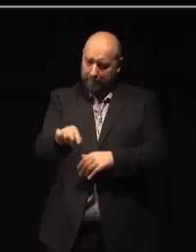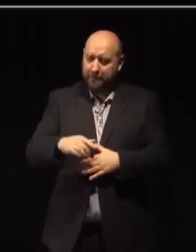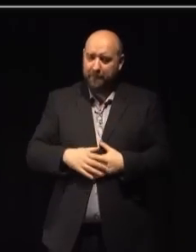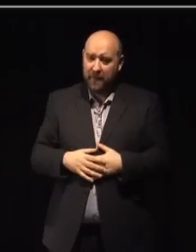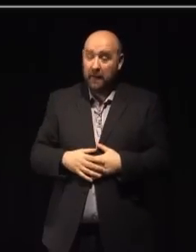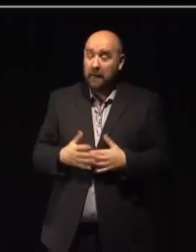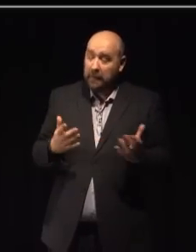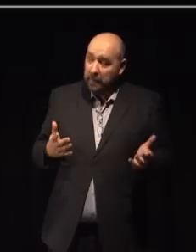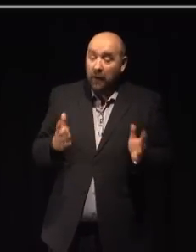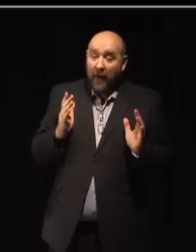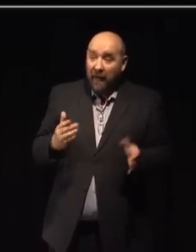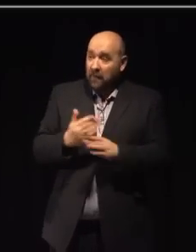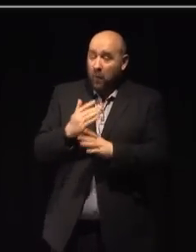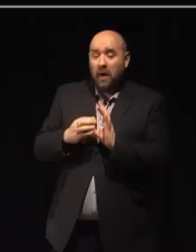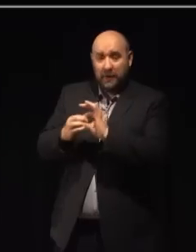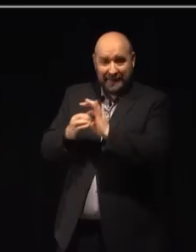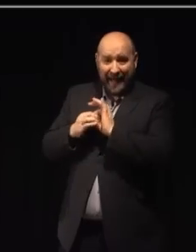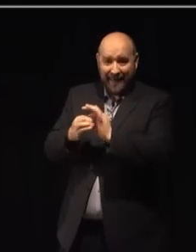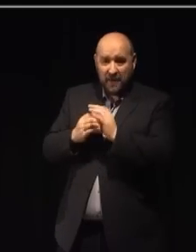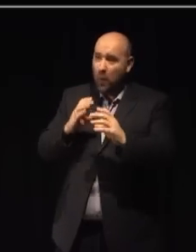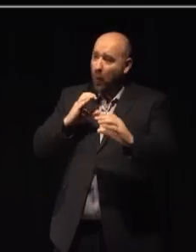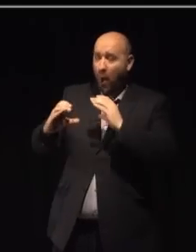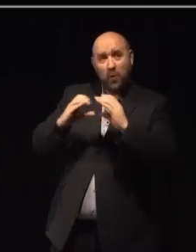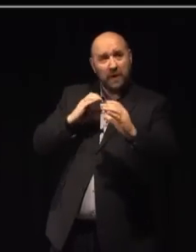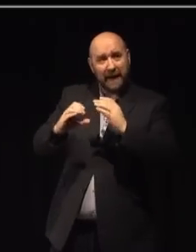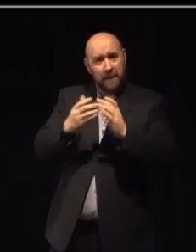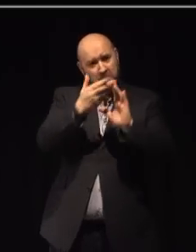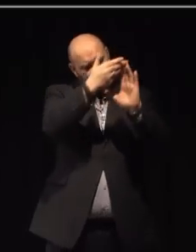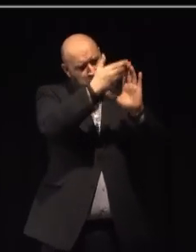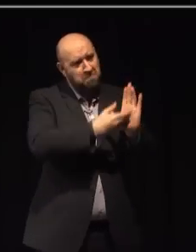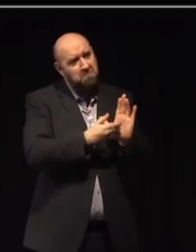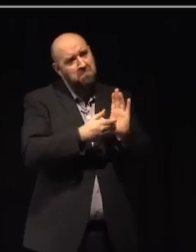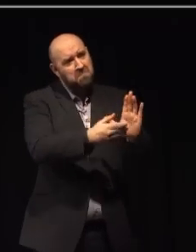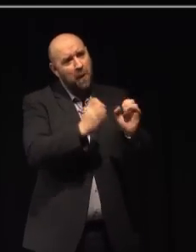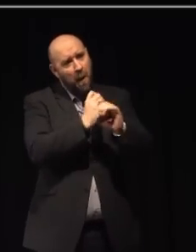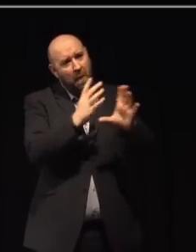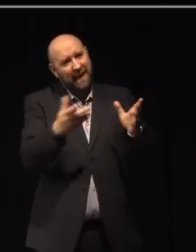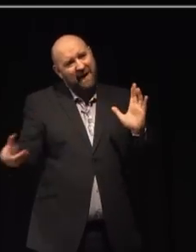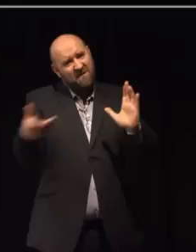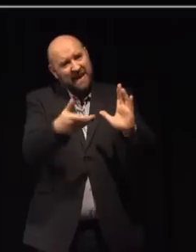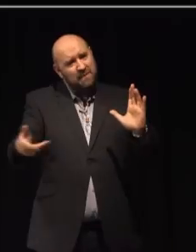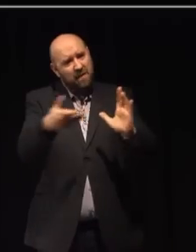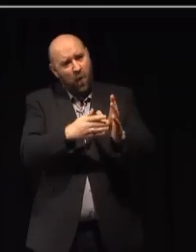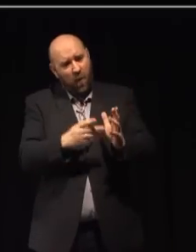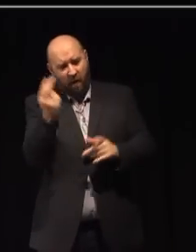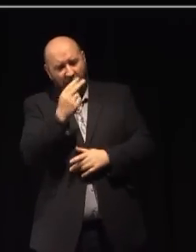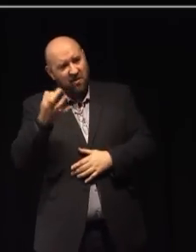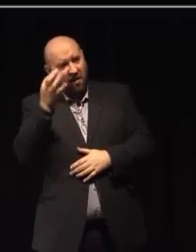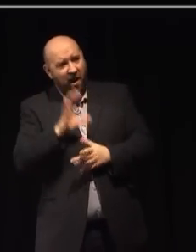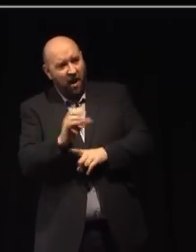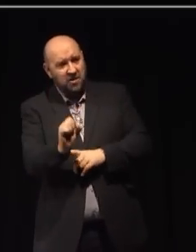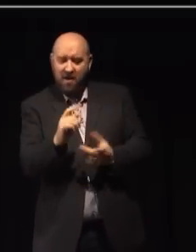we must work together to communicate clearly the effectiveness of public investment in arts and culture across the country.